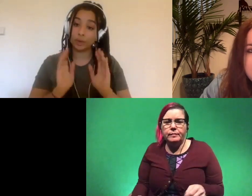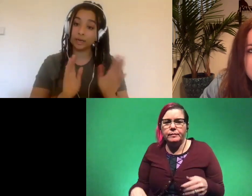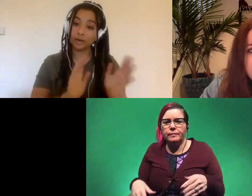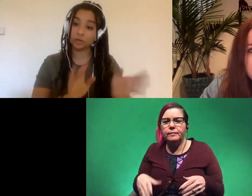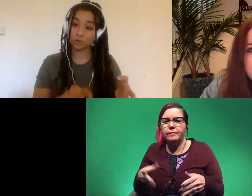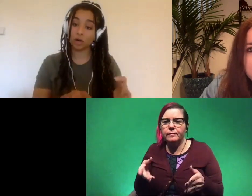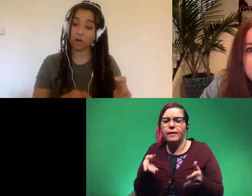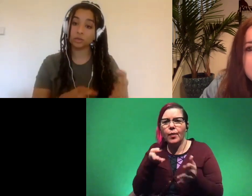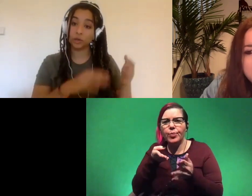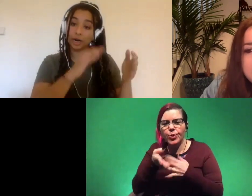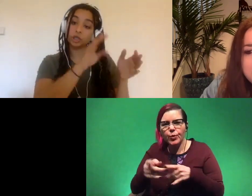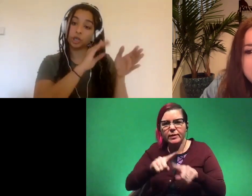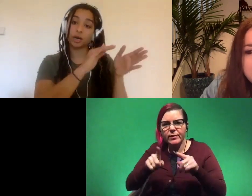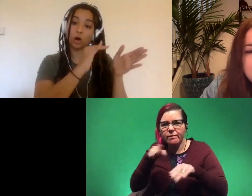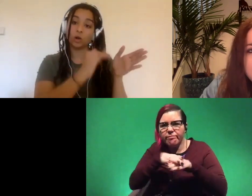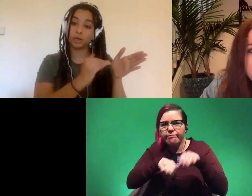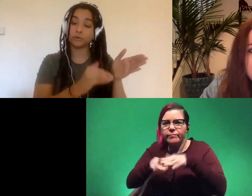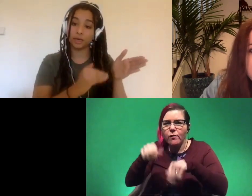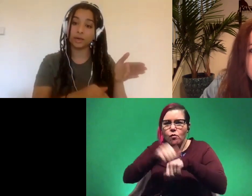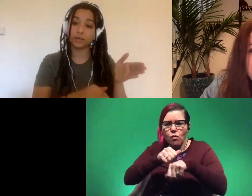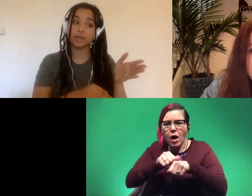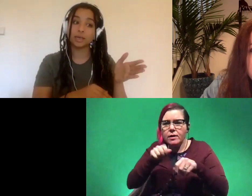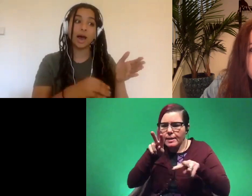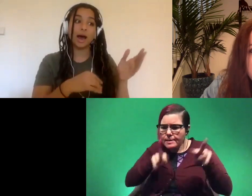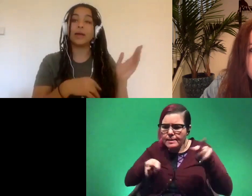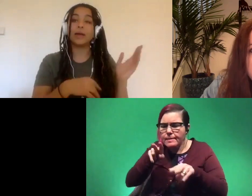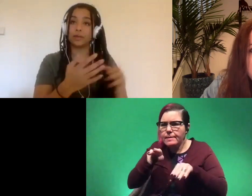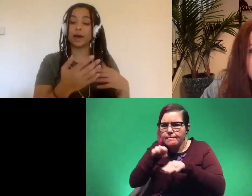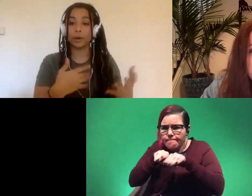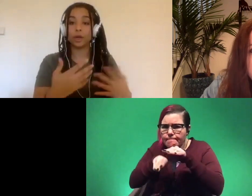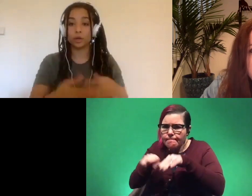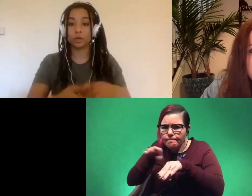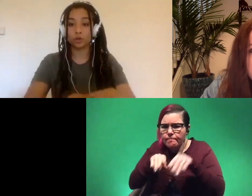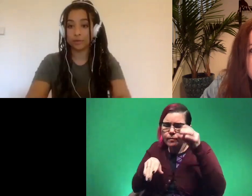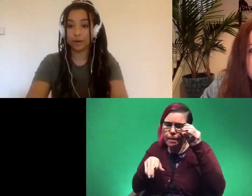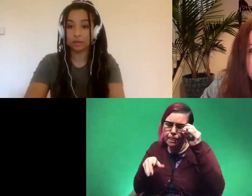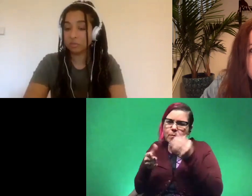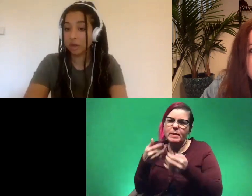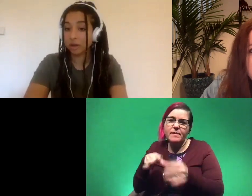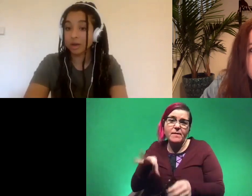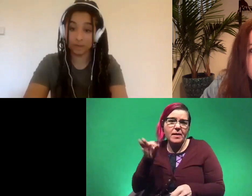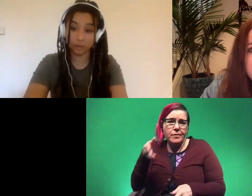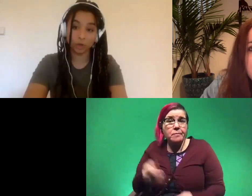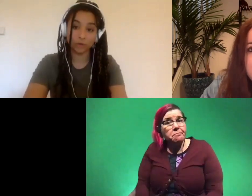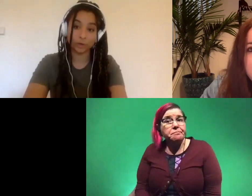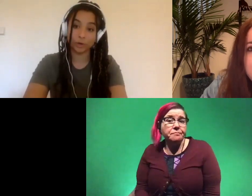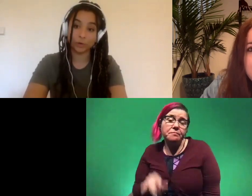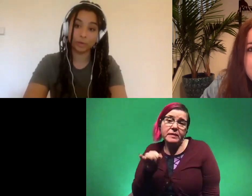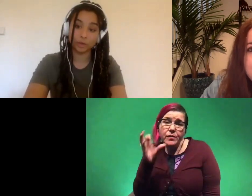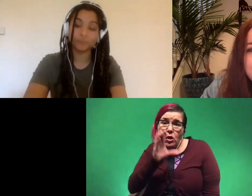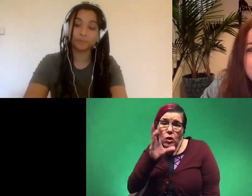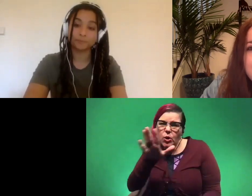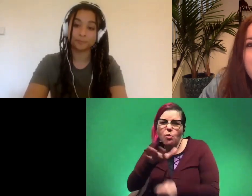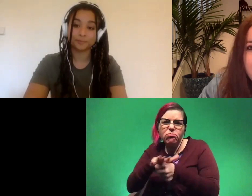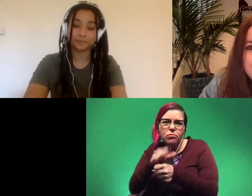through many layers of rocks so you can actually check all the different layers and then that way you can try to find something if that's what you're looking for in your own